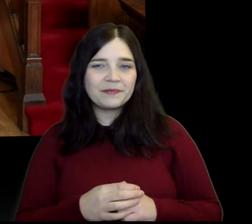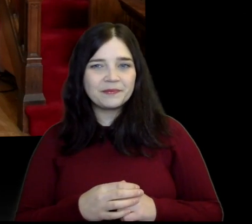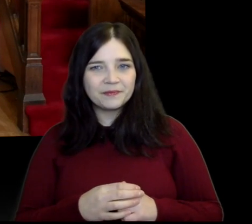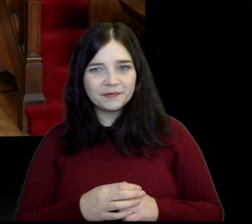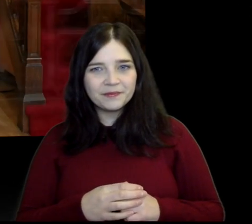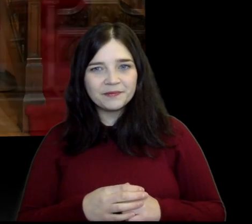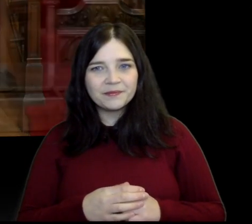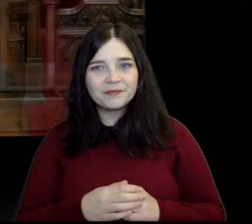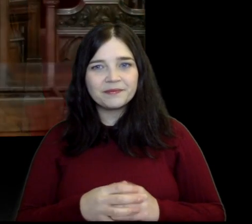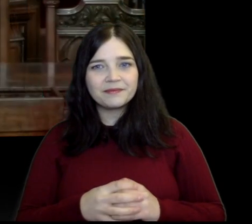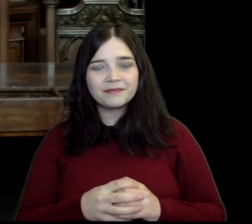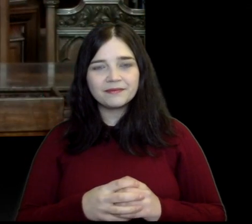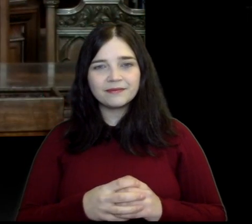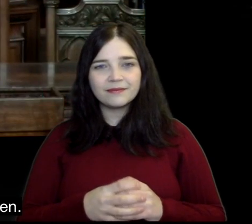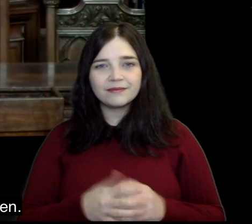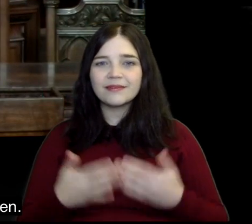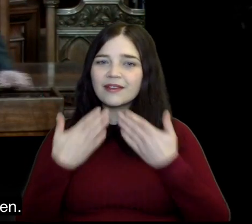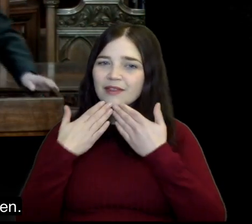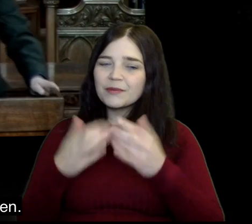word